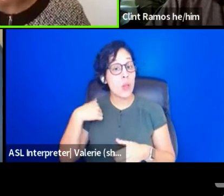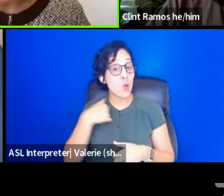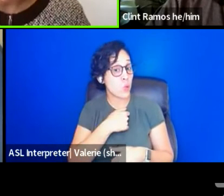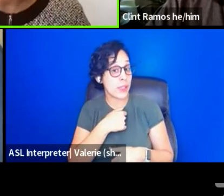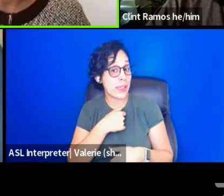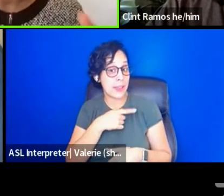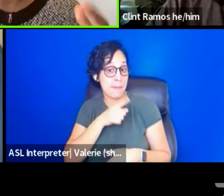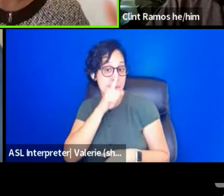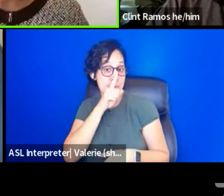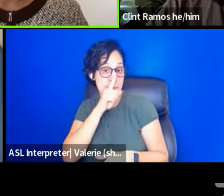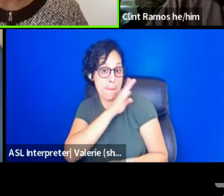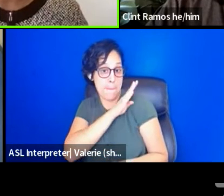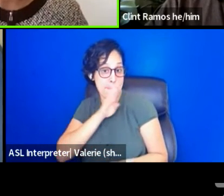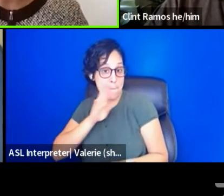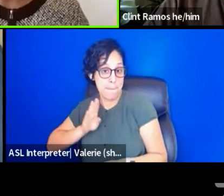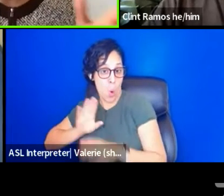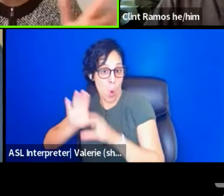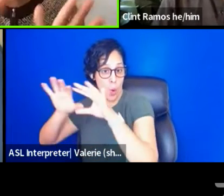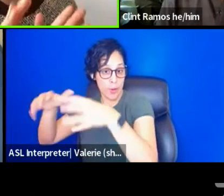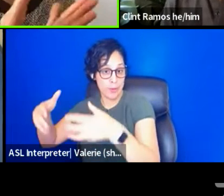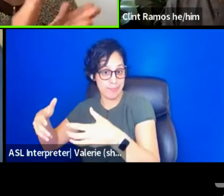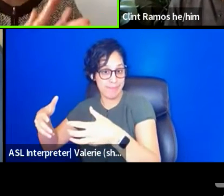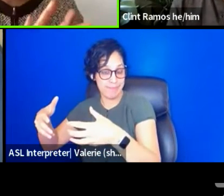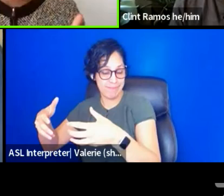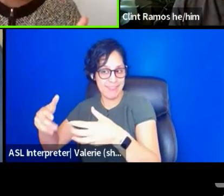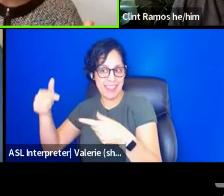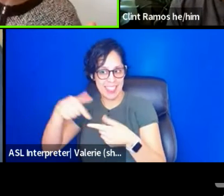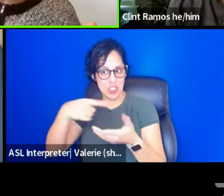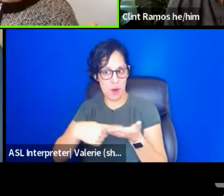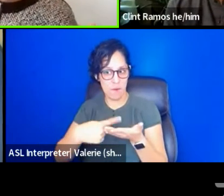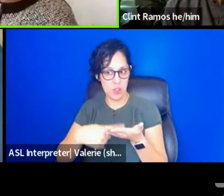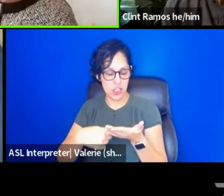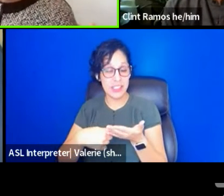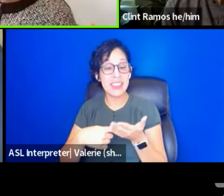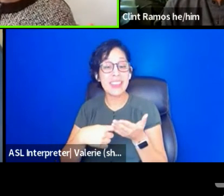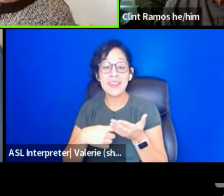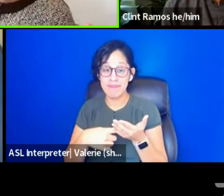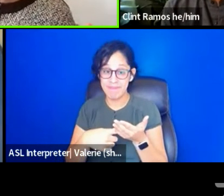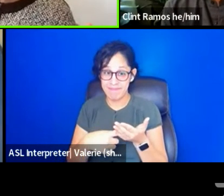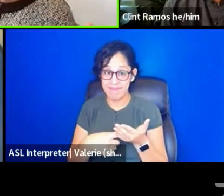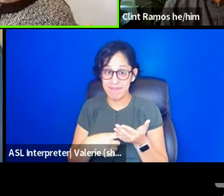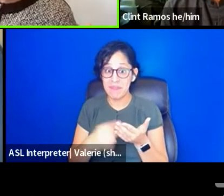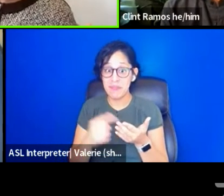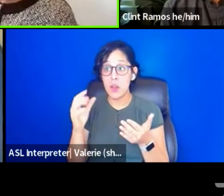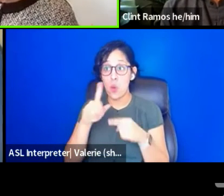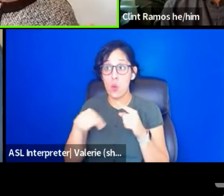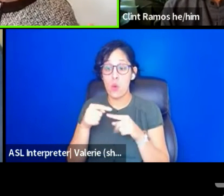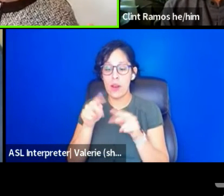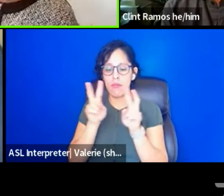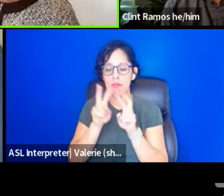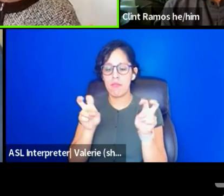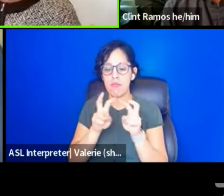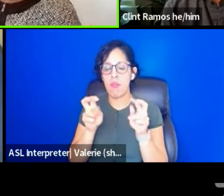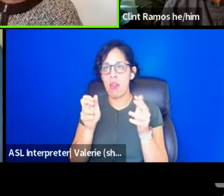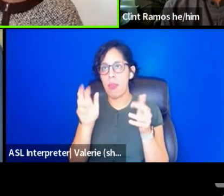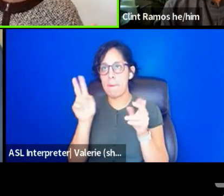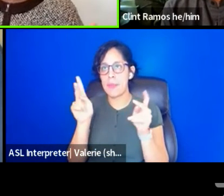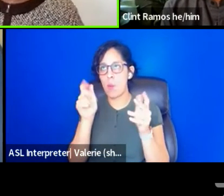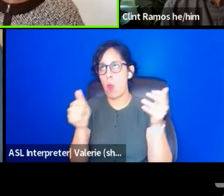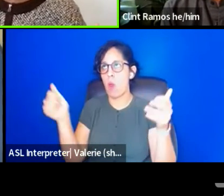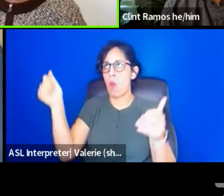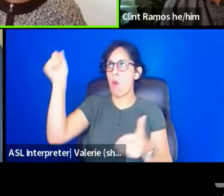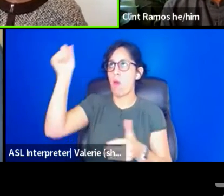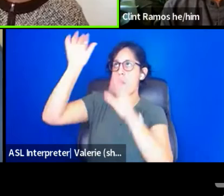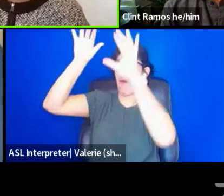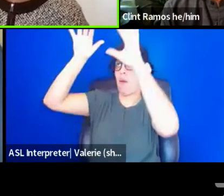into this conversation. And I feel like in many ways, all the way up to like the people who have